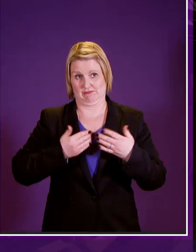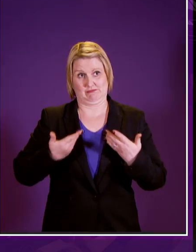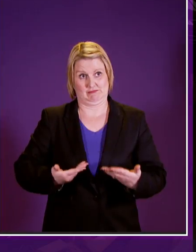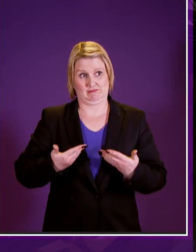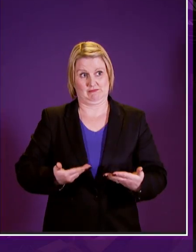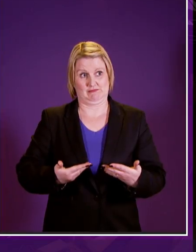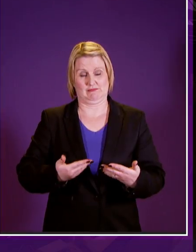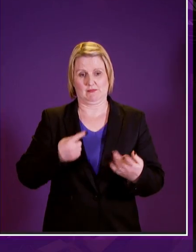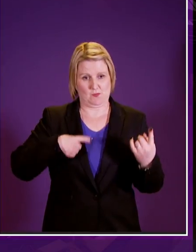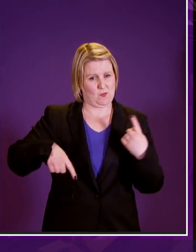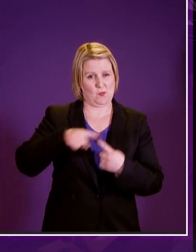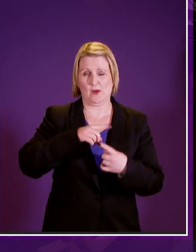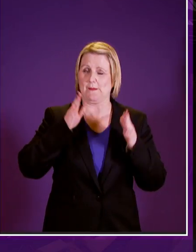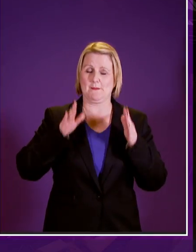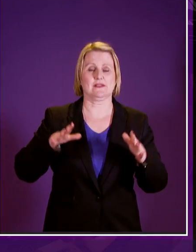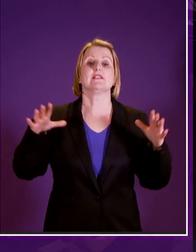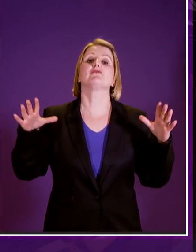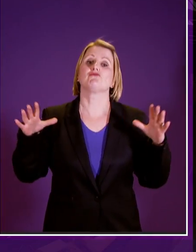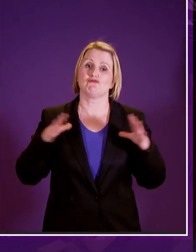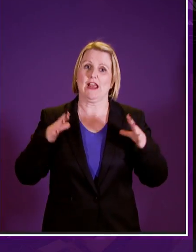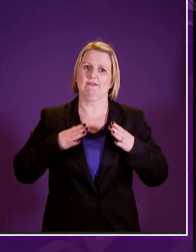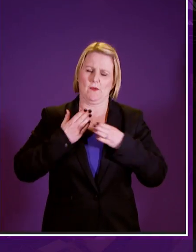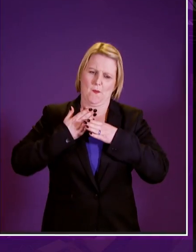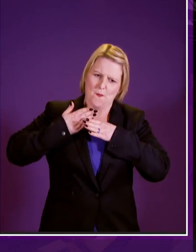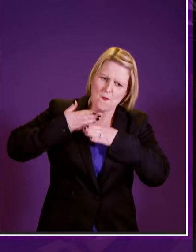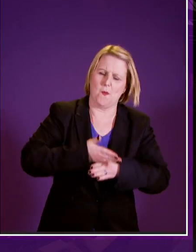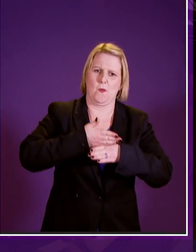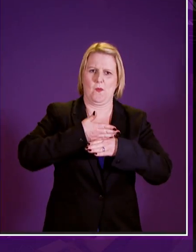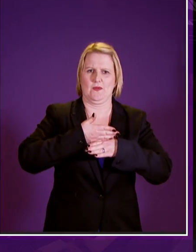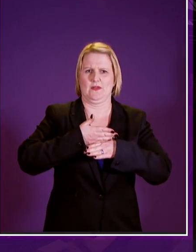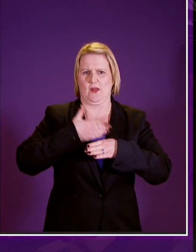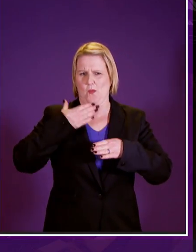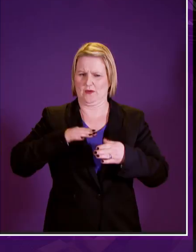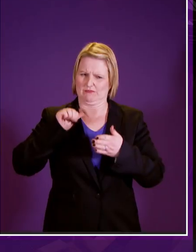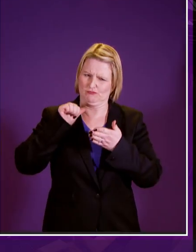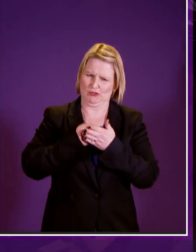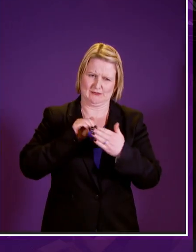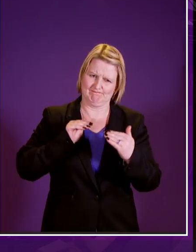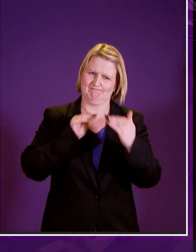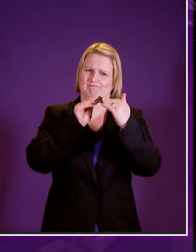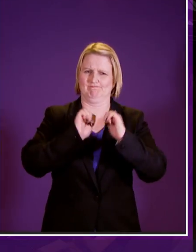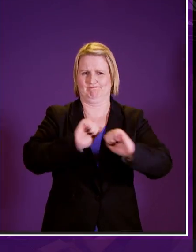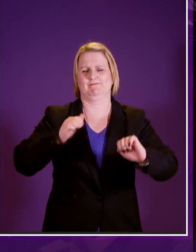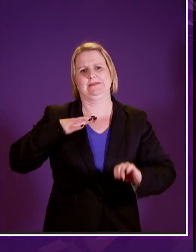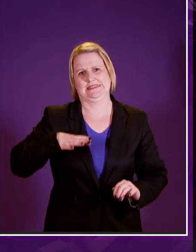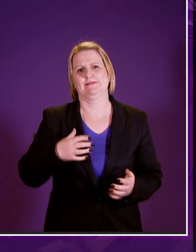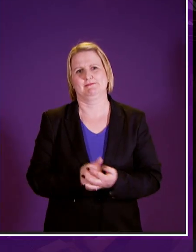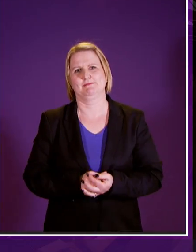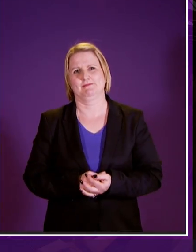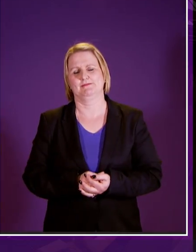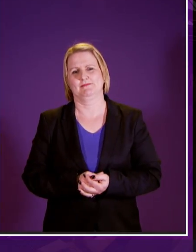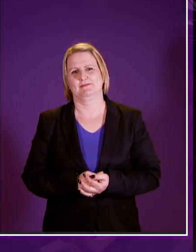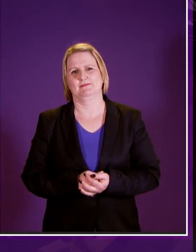be ready ourselves for much more work here to get this right now we in this bench we in these benches support